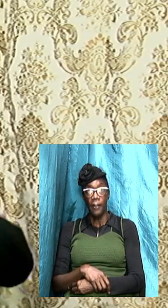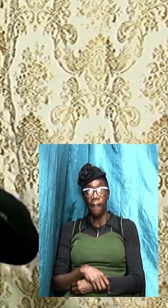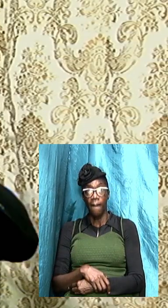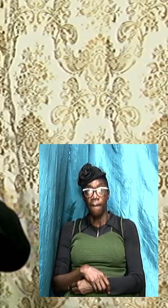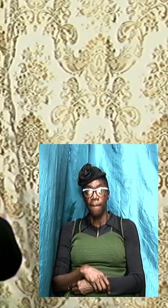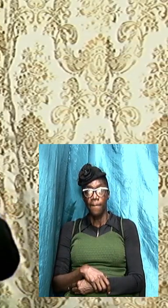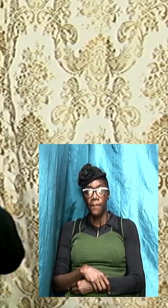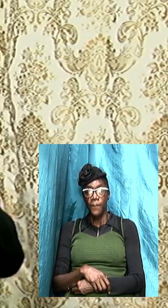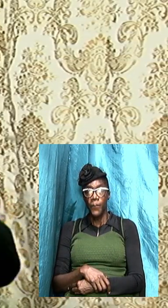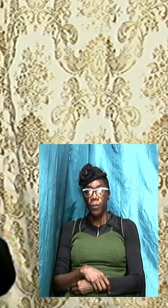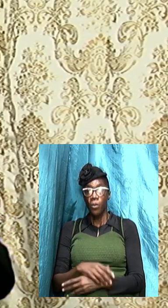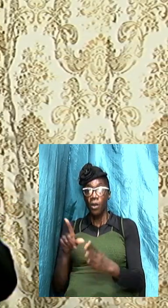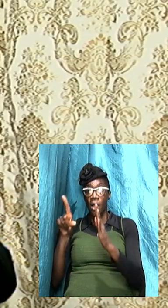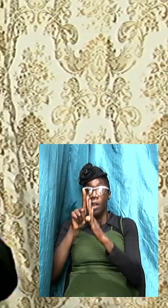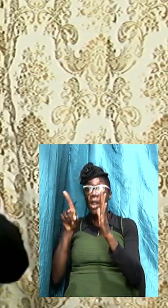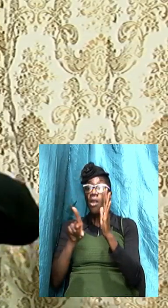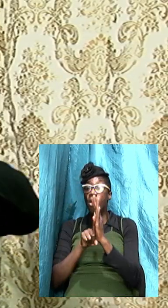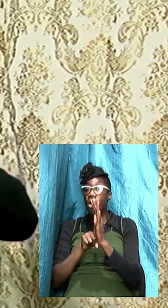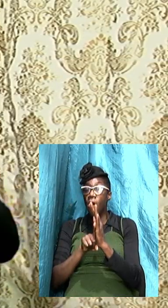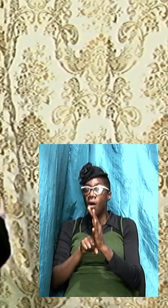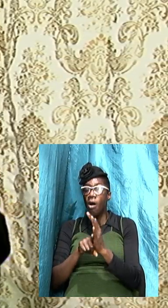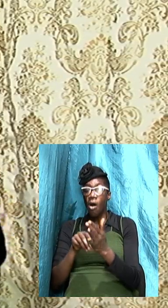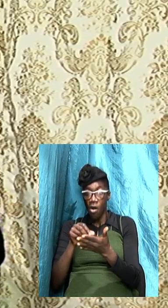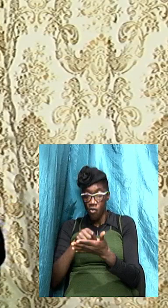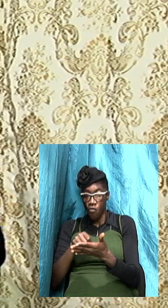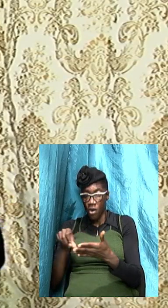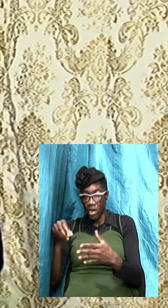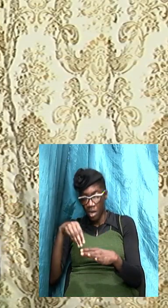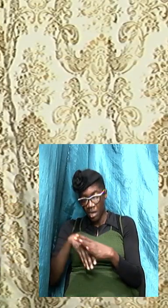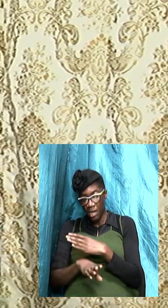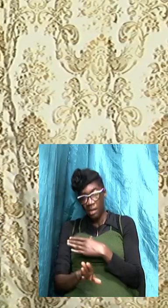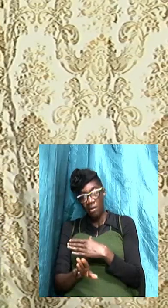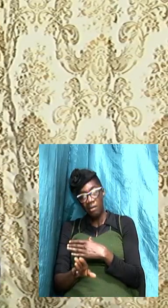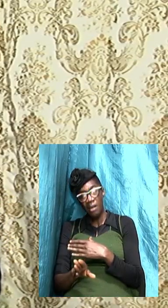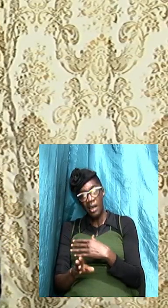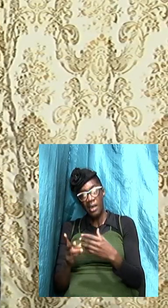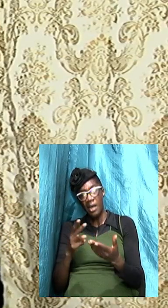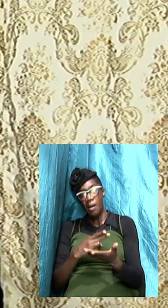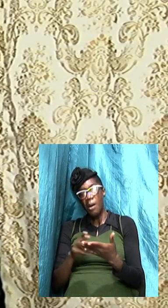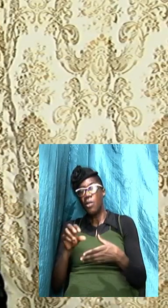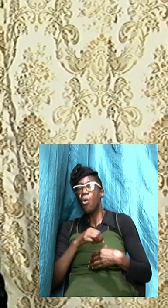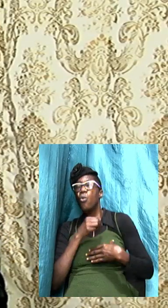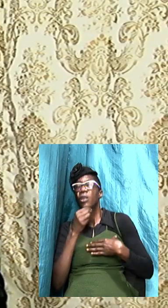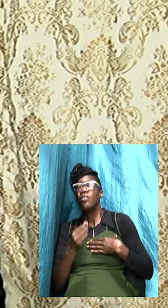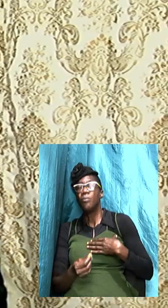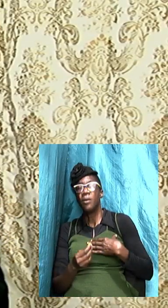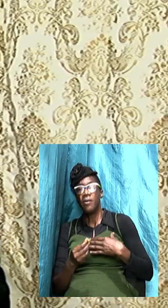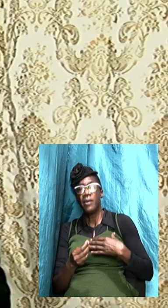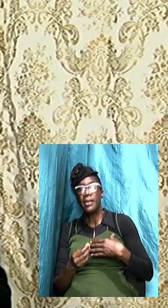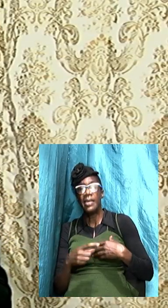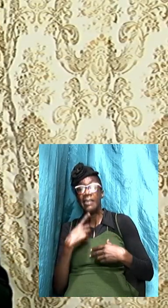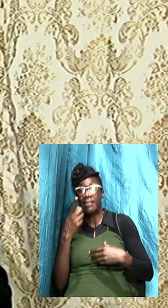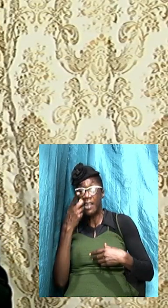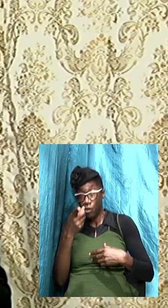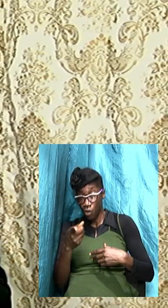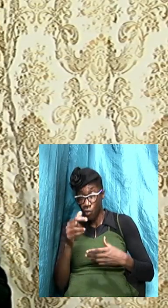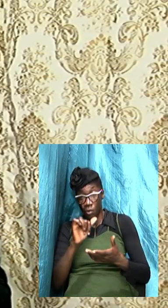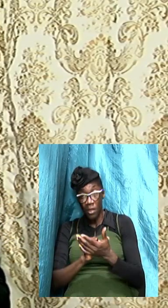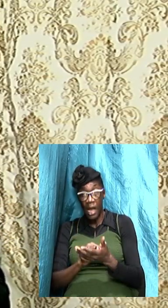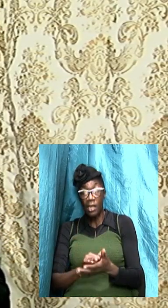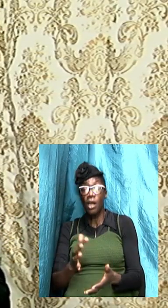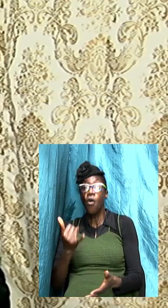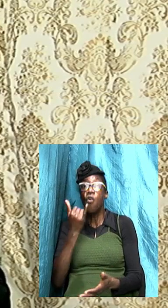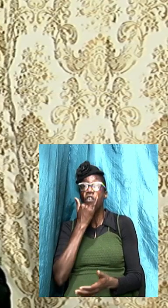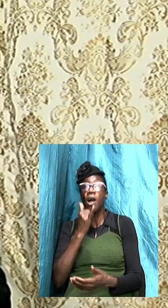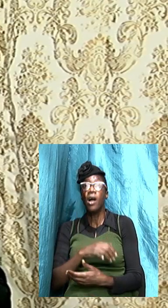it is the law that is written on the inside by the Holy Spirit saying to you that that is